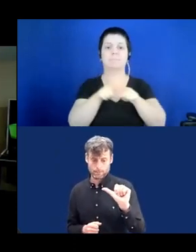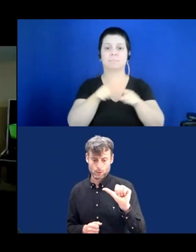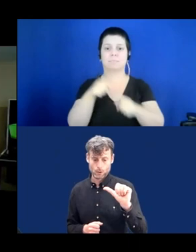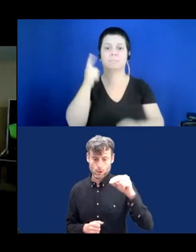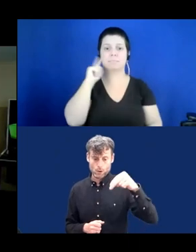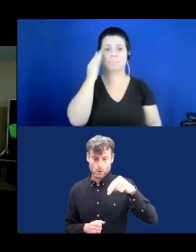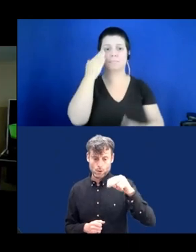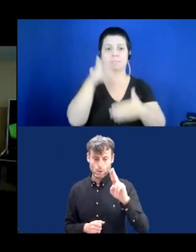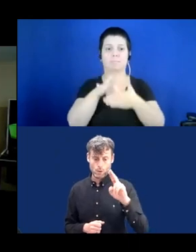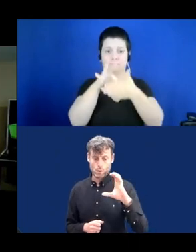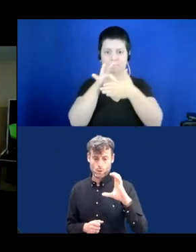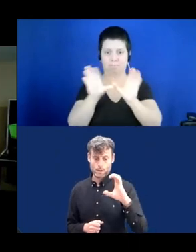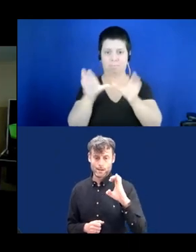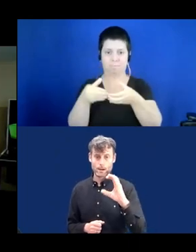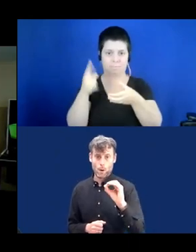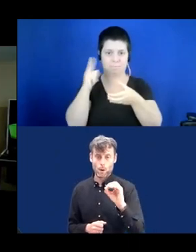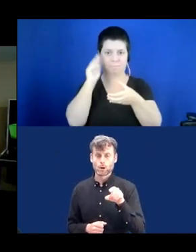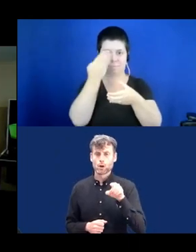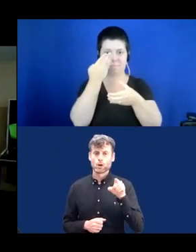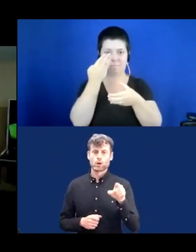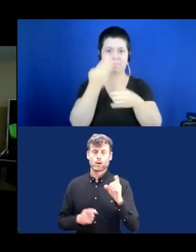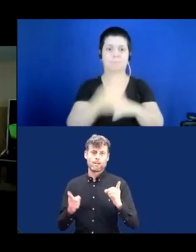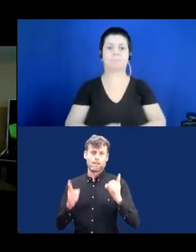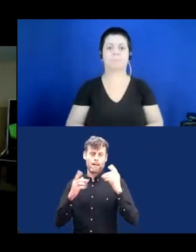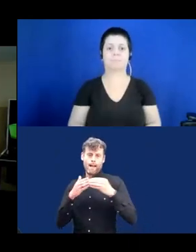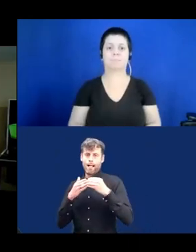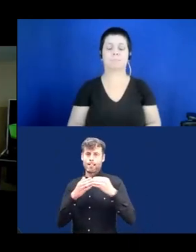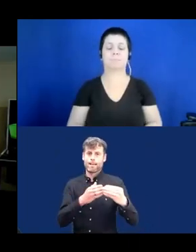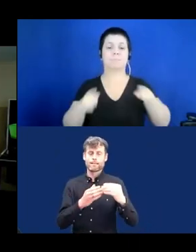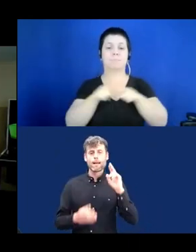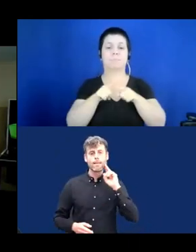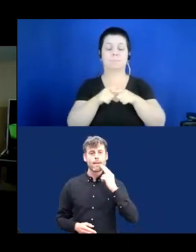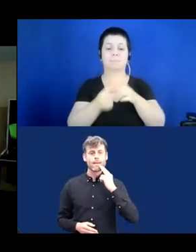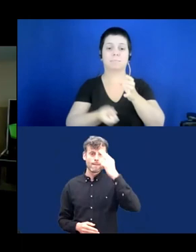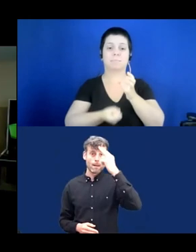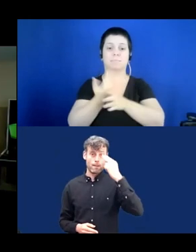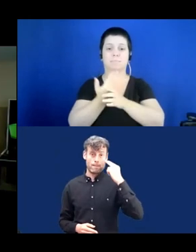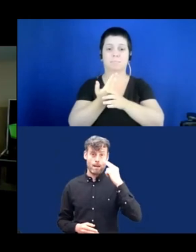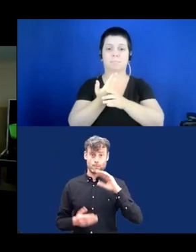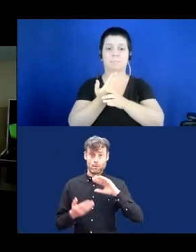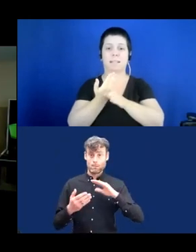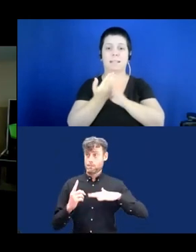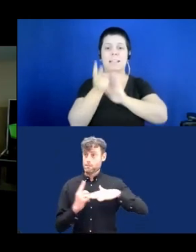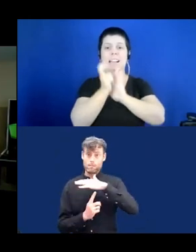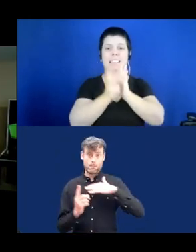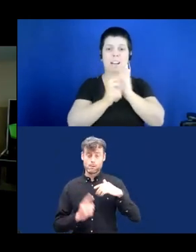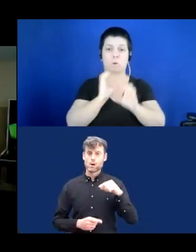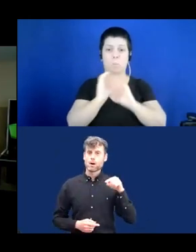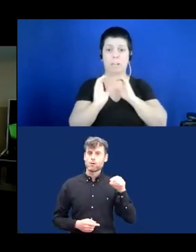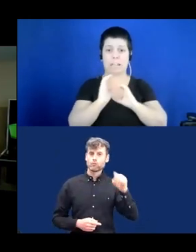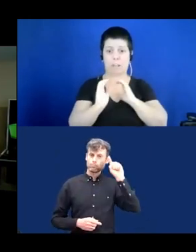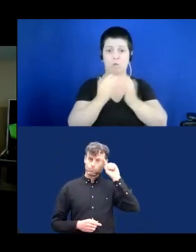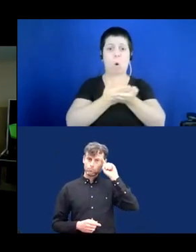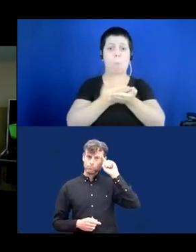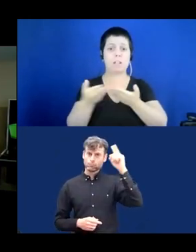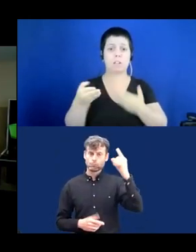the deaf-blind community and beyond. She's the founder of Tactile Communications, which started in Seattle, in my area.